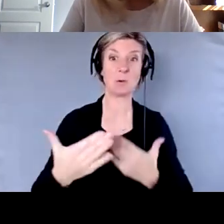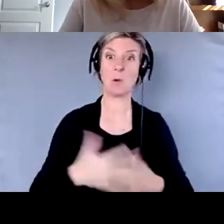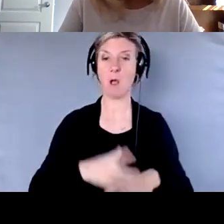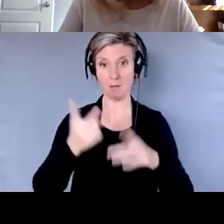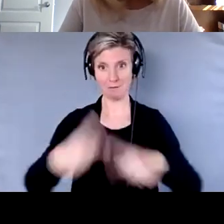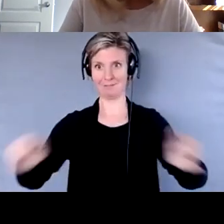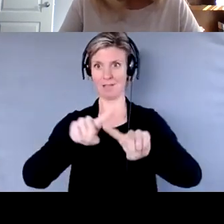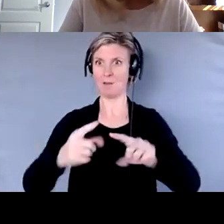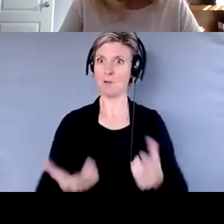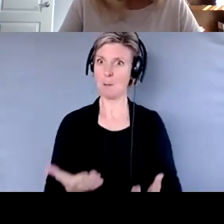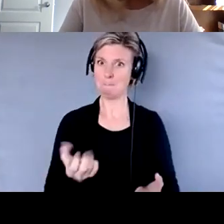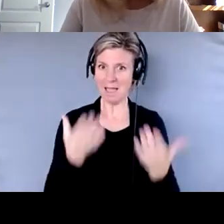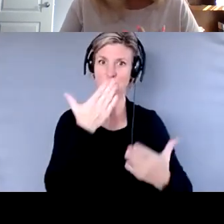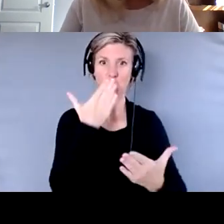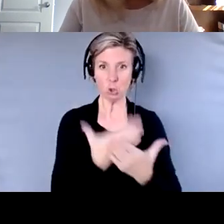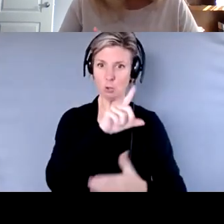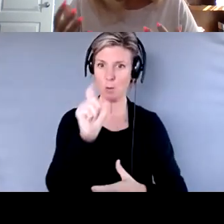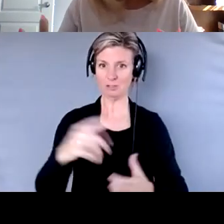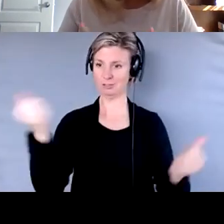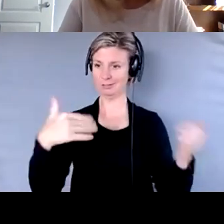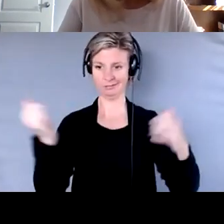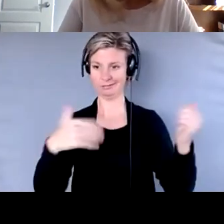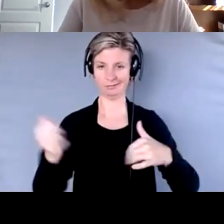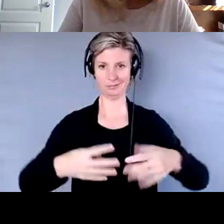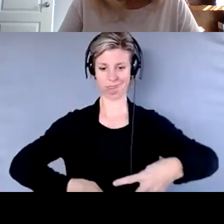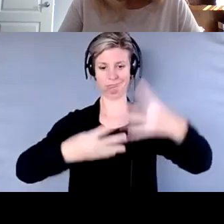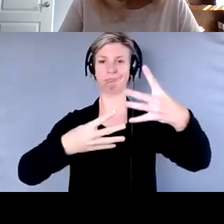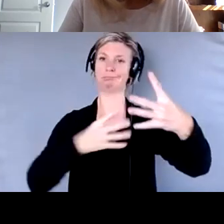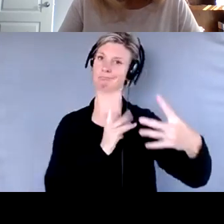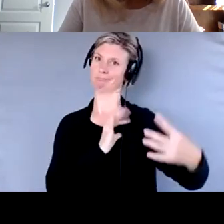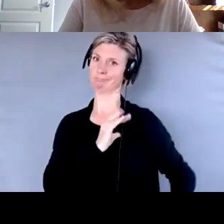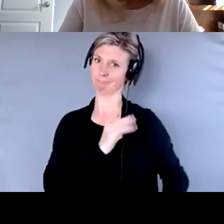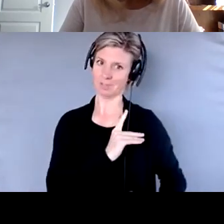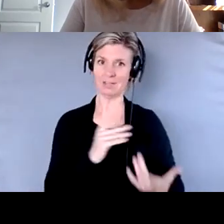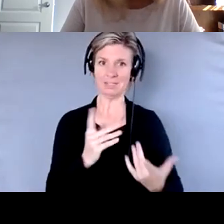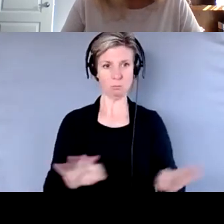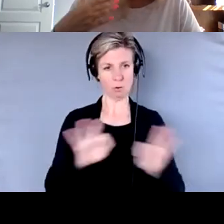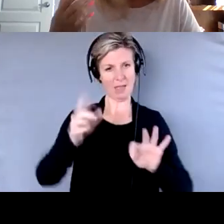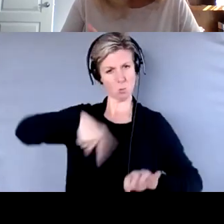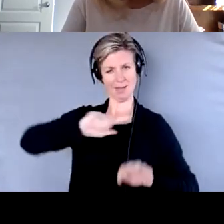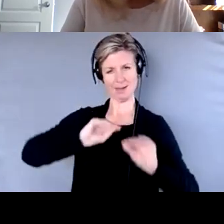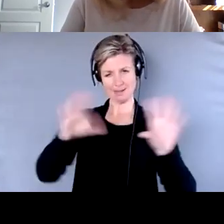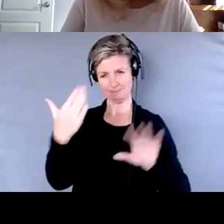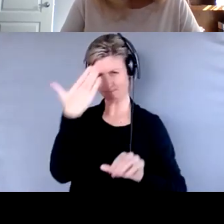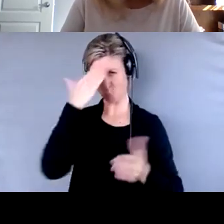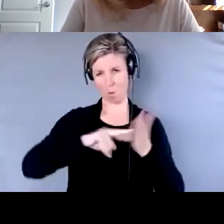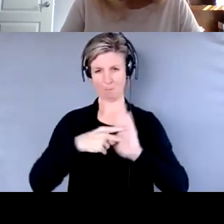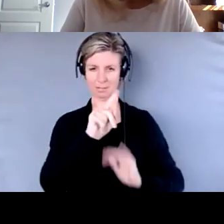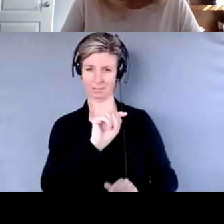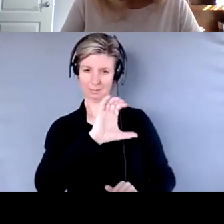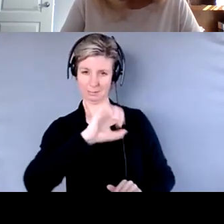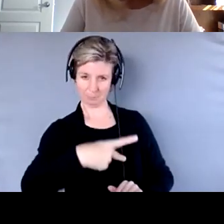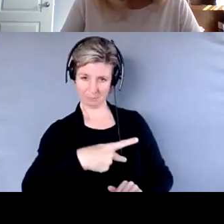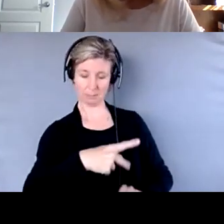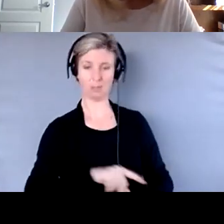information and helping understand more and more, as we define clear what a trusted contact person means changes happening through our